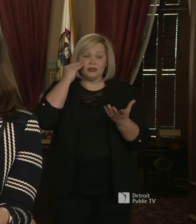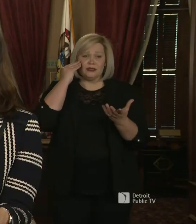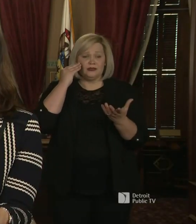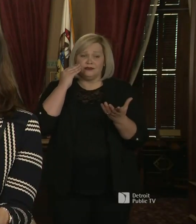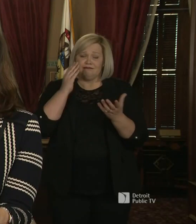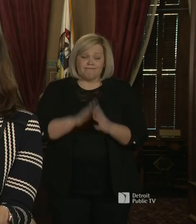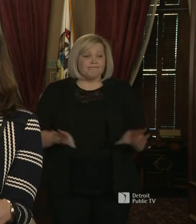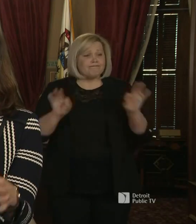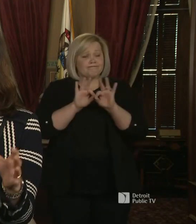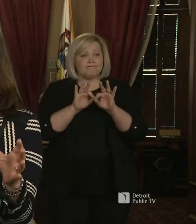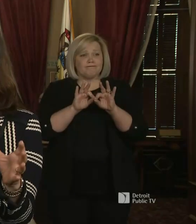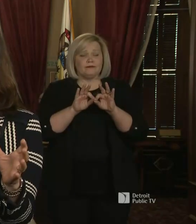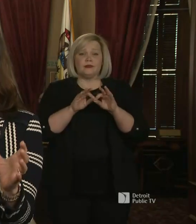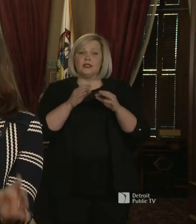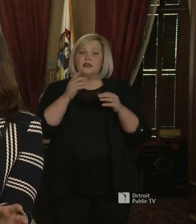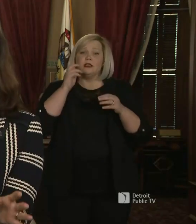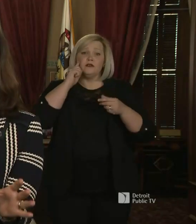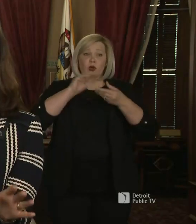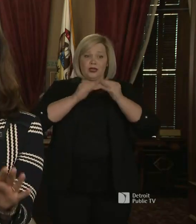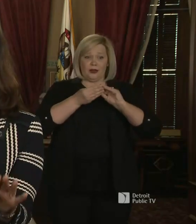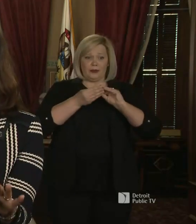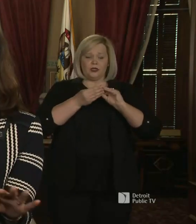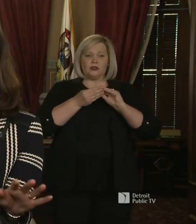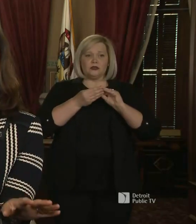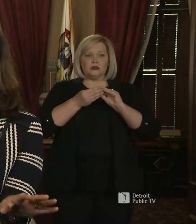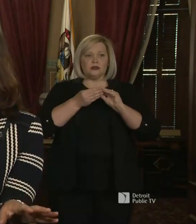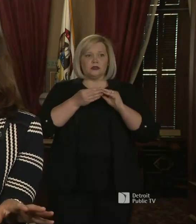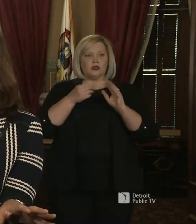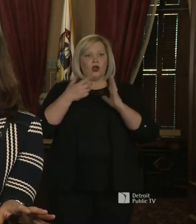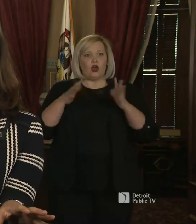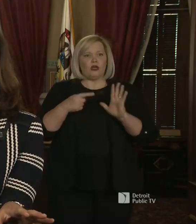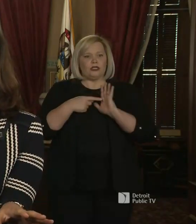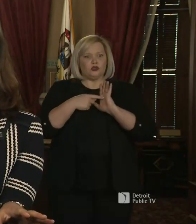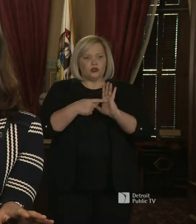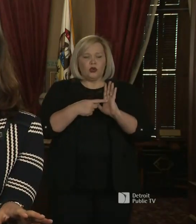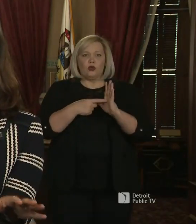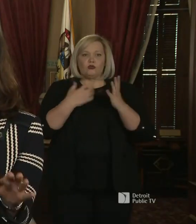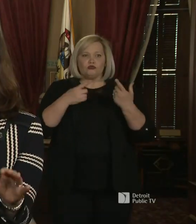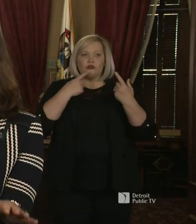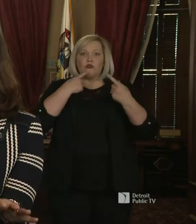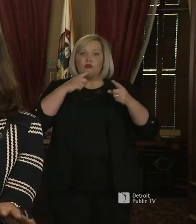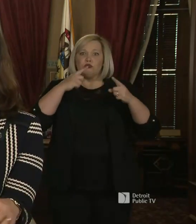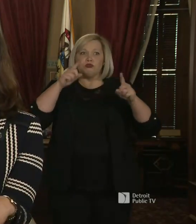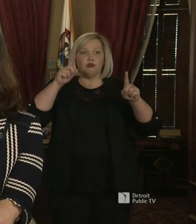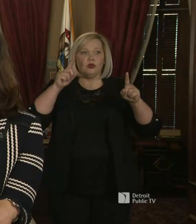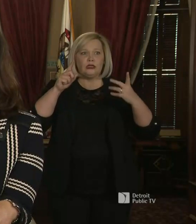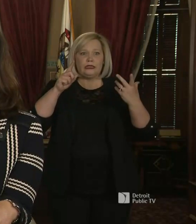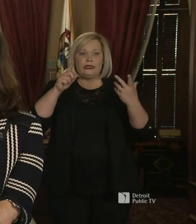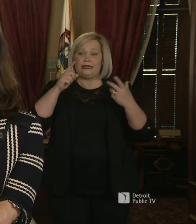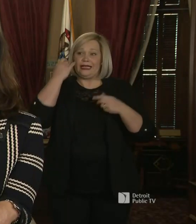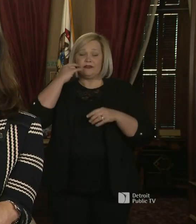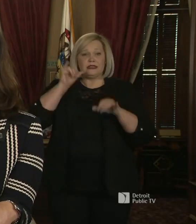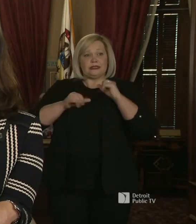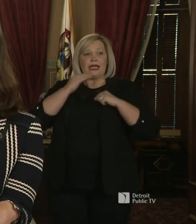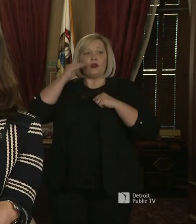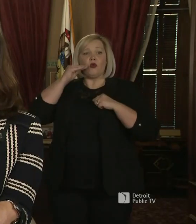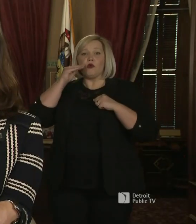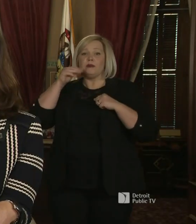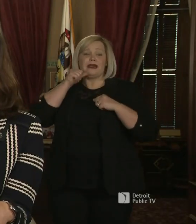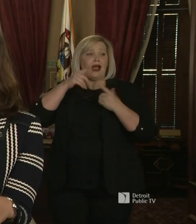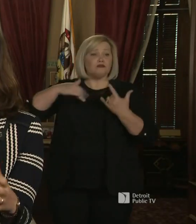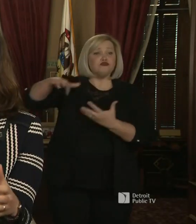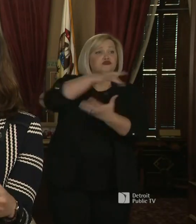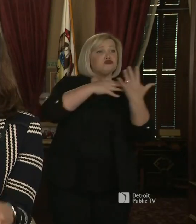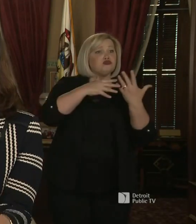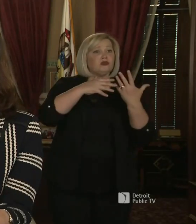York Times that shows it's working to keep people from being out and about which is how we slow the spread and save lives. And